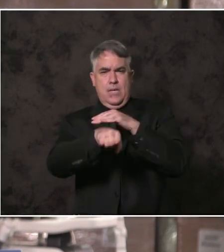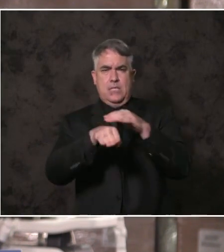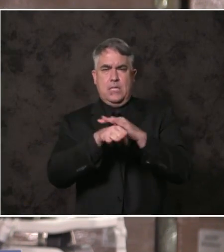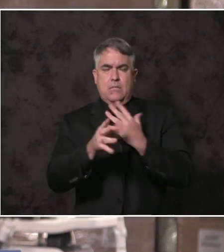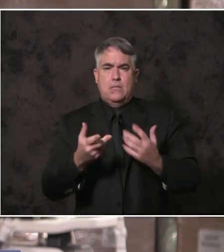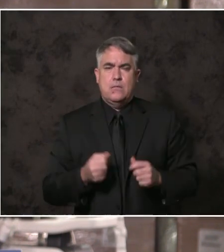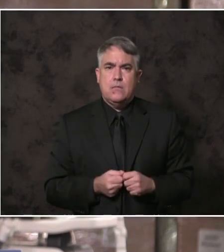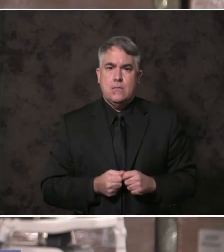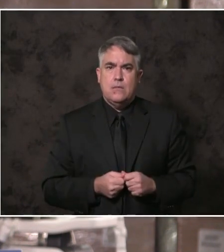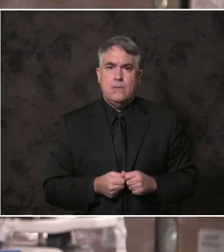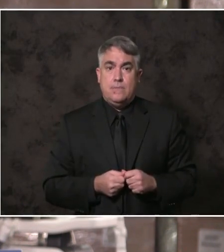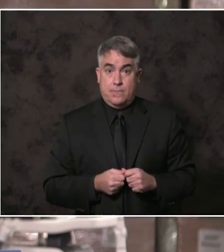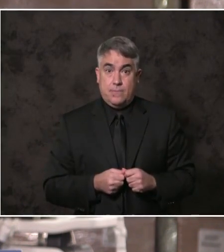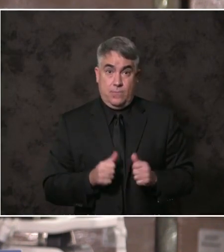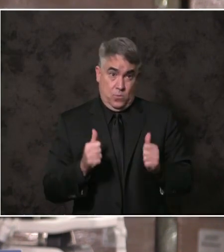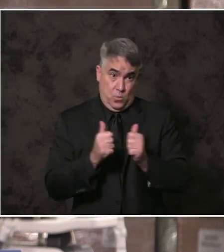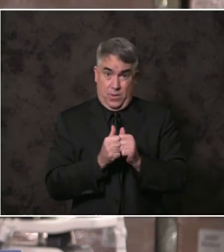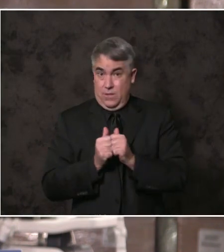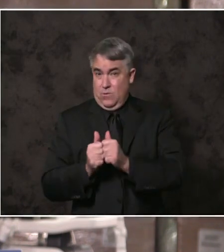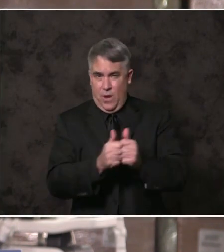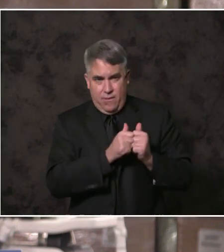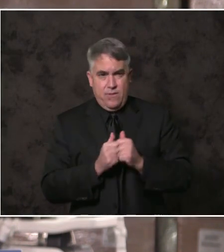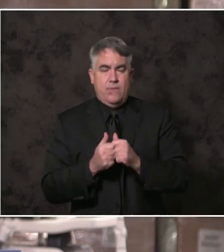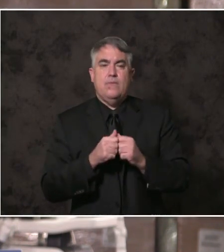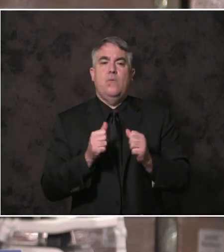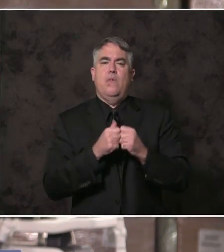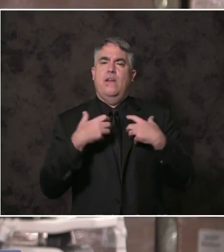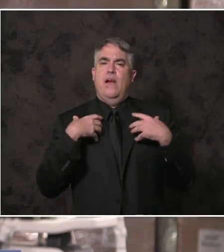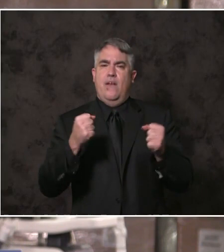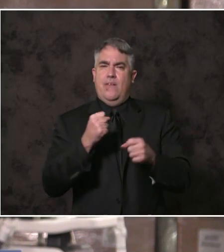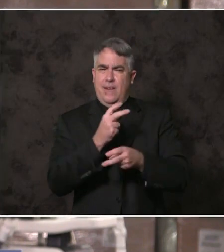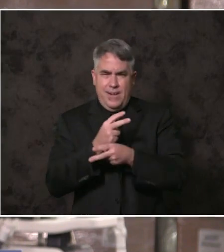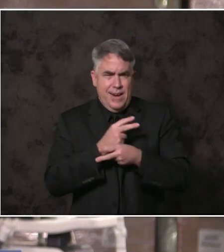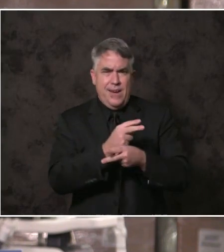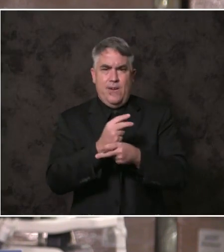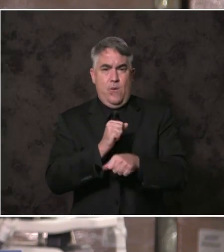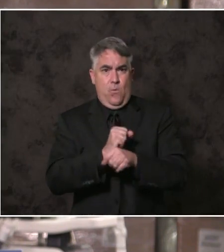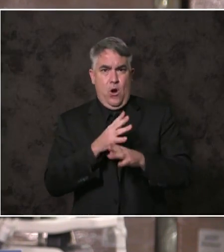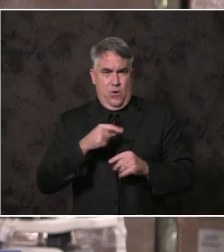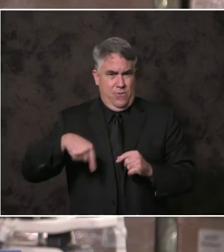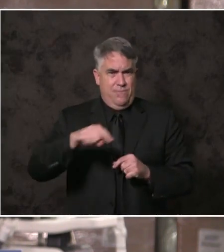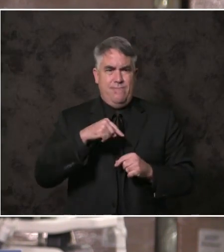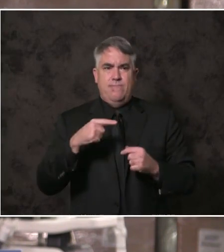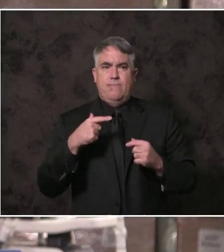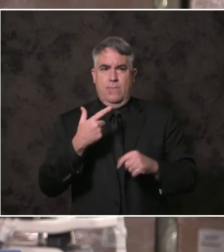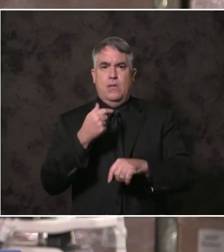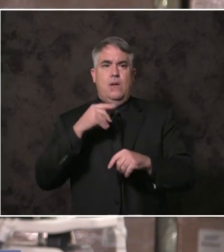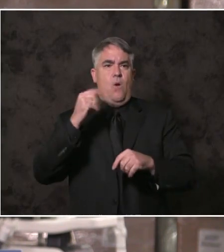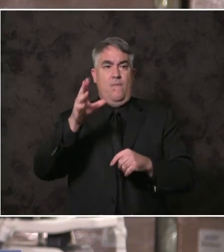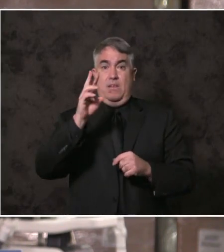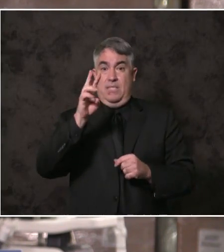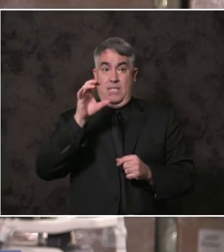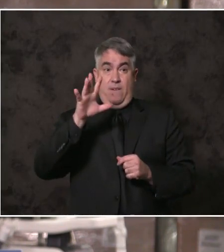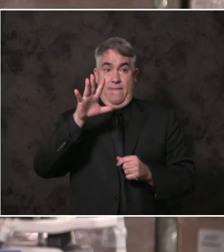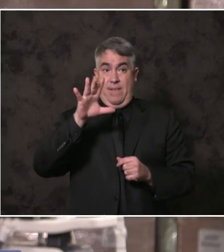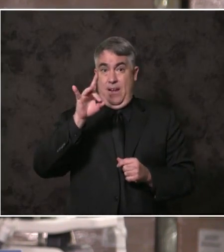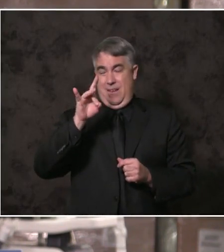Together with our healthcare partner, San Diego County has administered more than 684,000 vaccines.